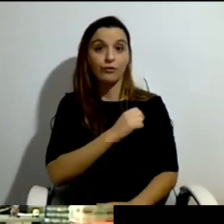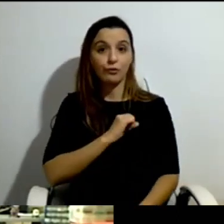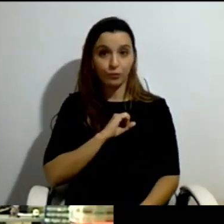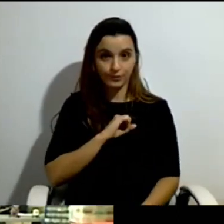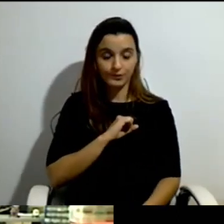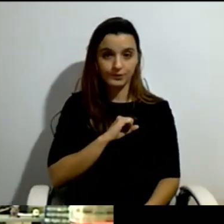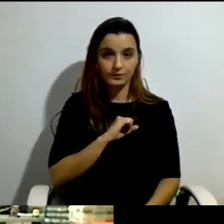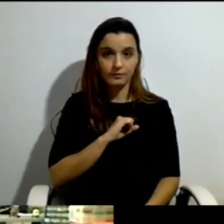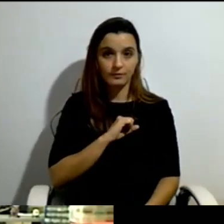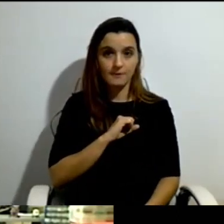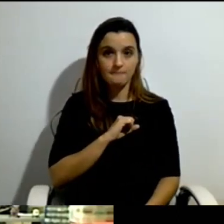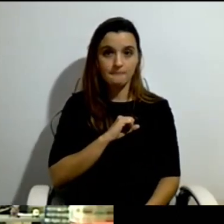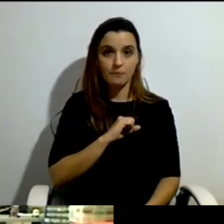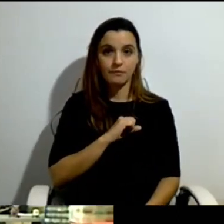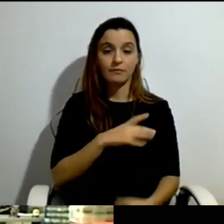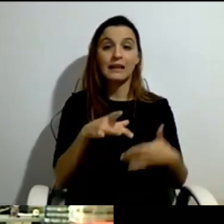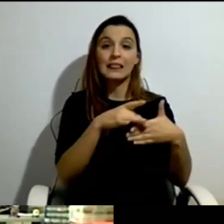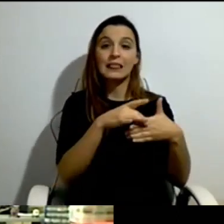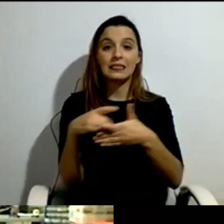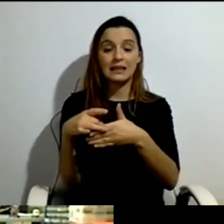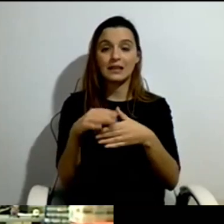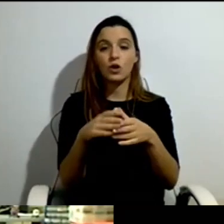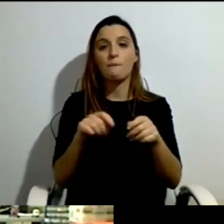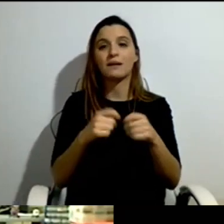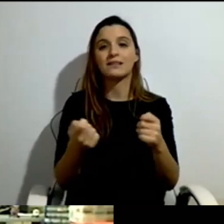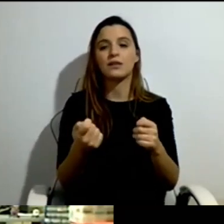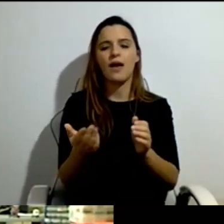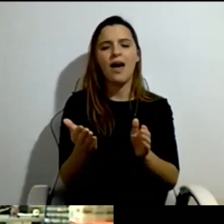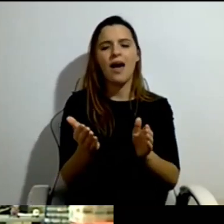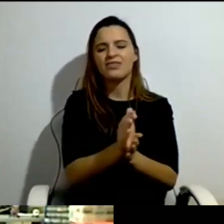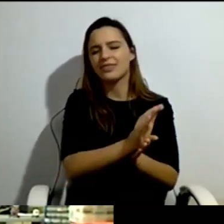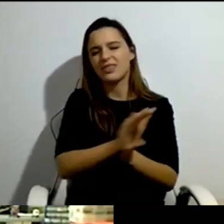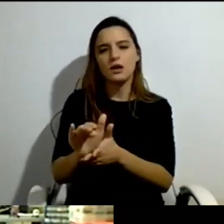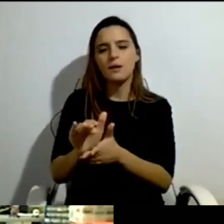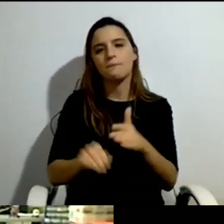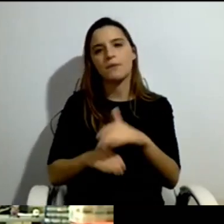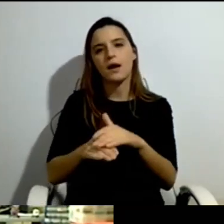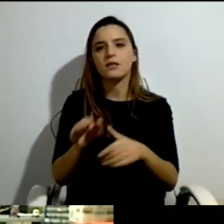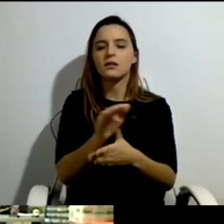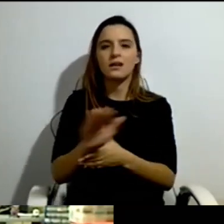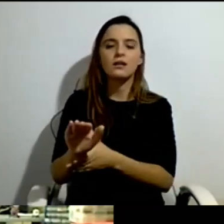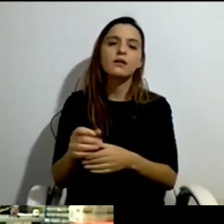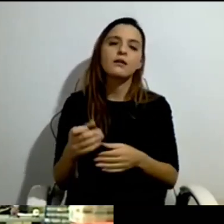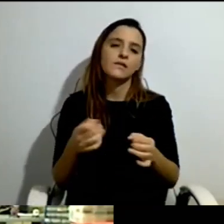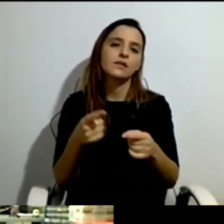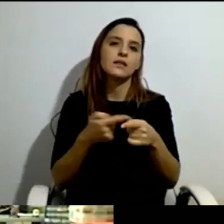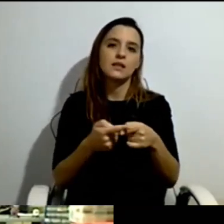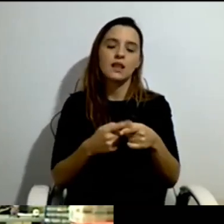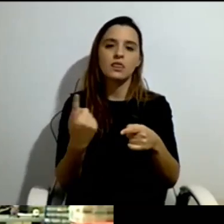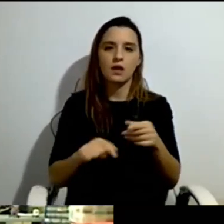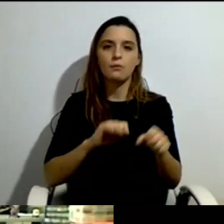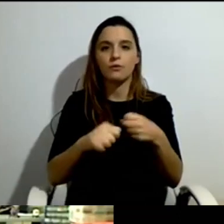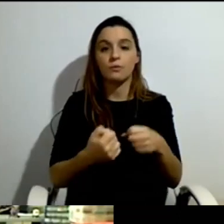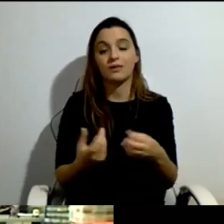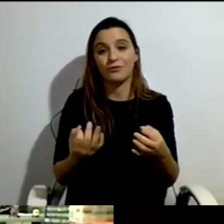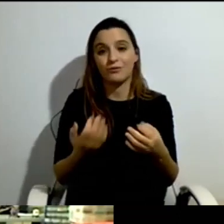interested in that model. And that was, for us, an opening. So our Katerina